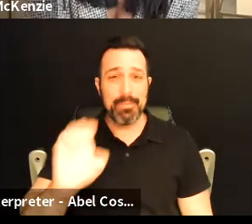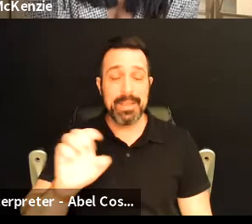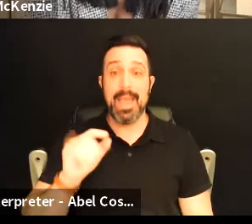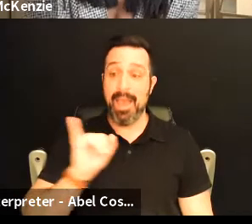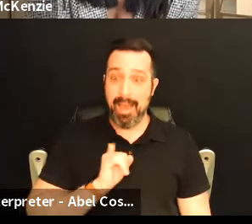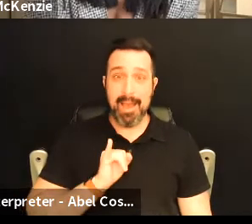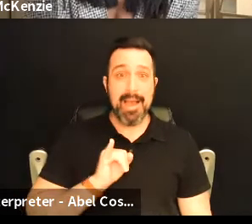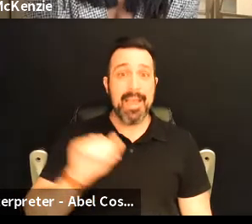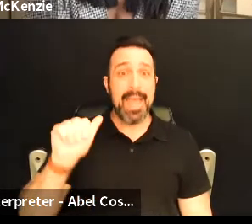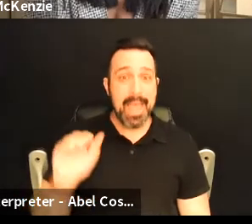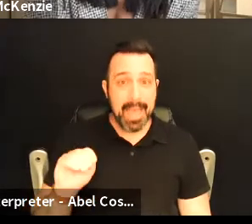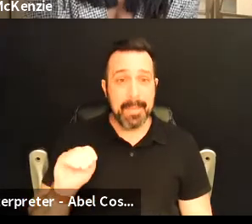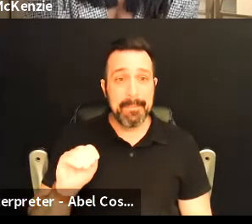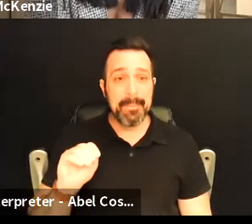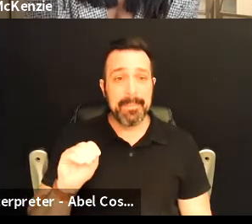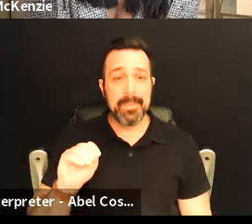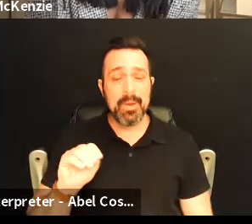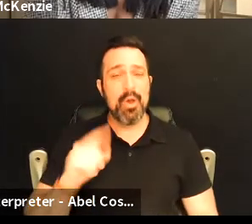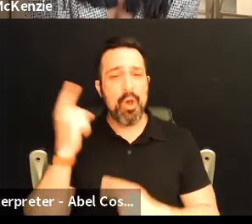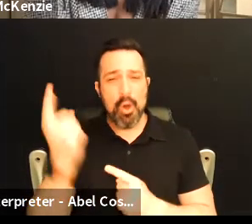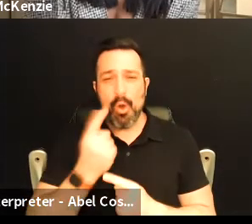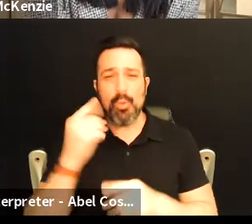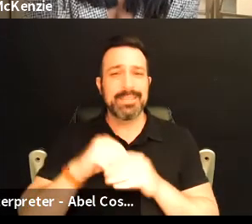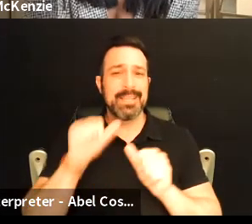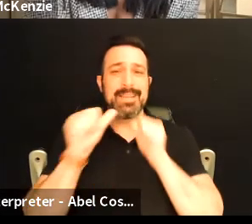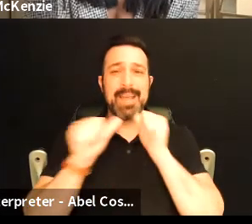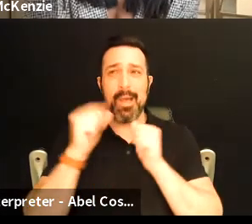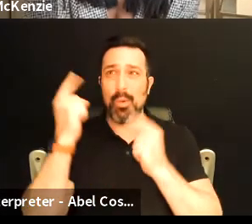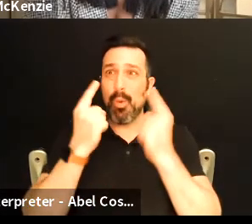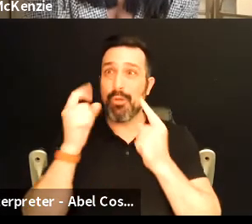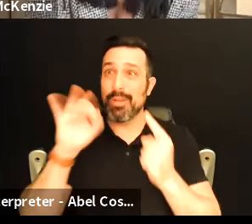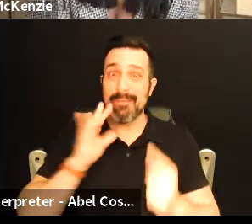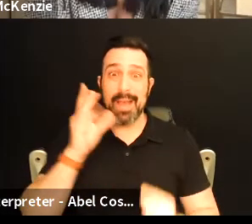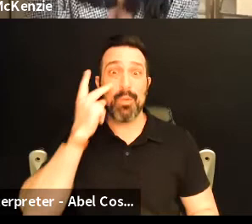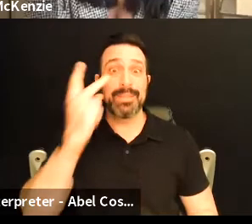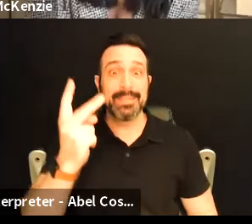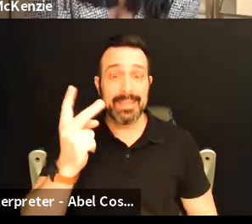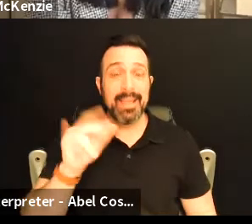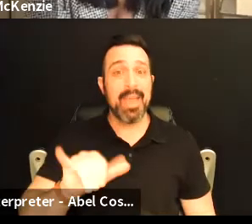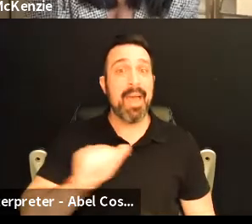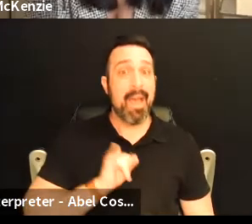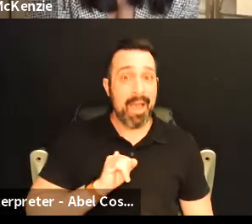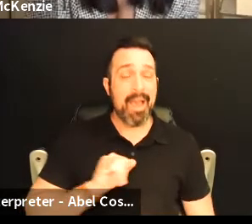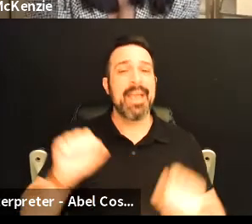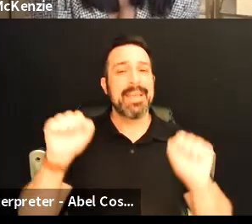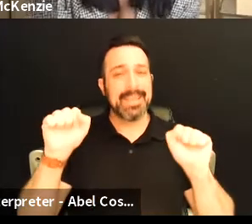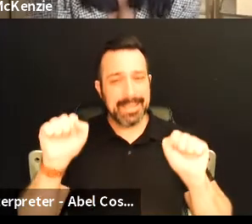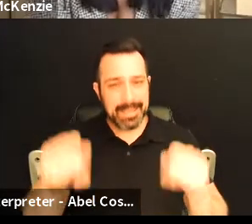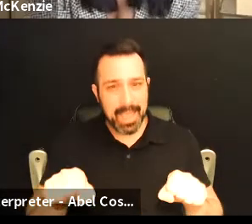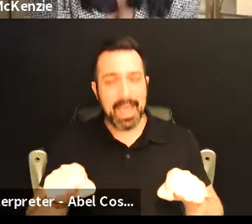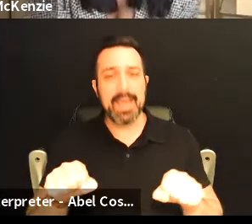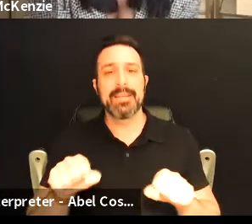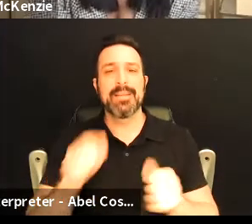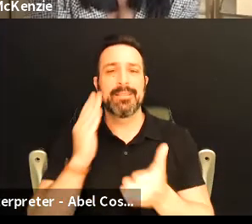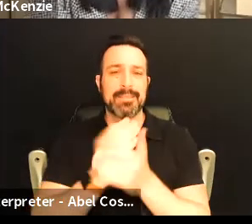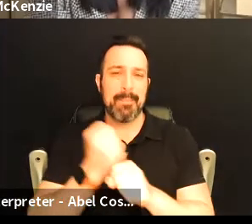am always in an eye wondering if one day I'll ever see that I can stop